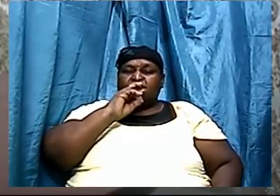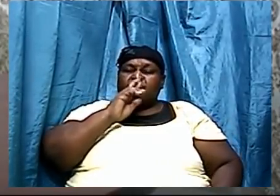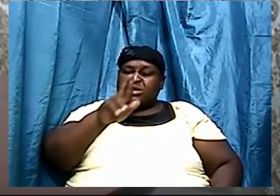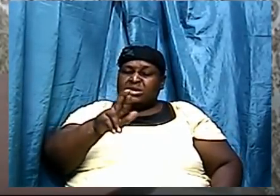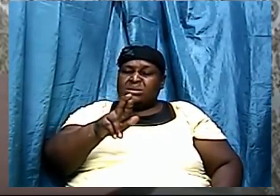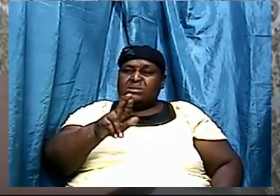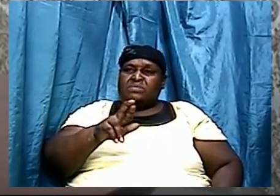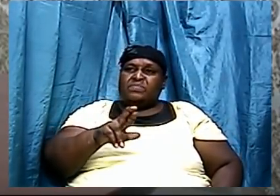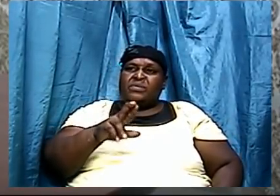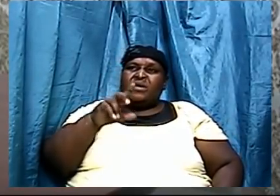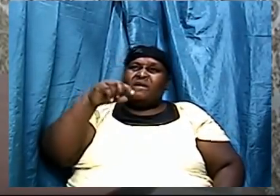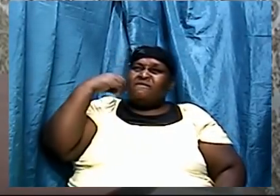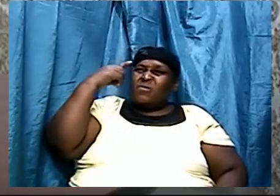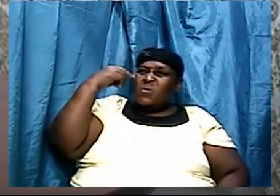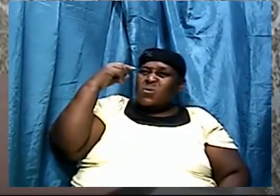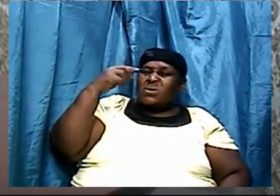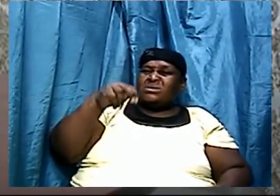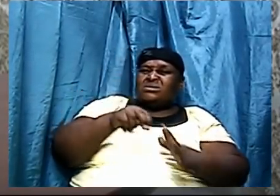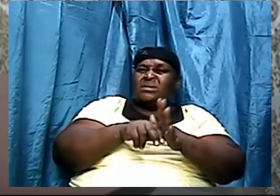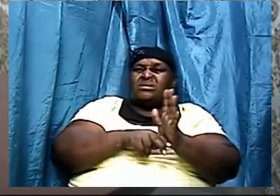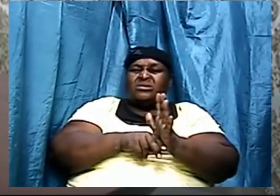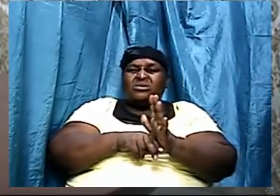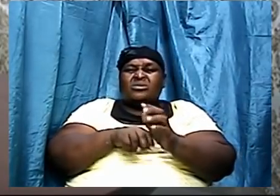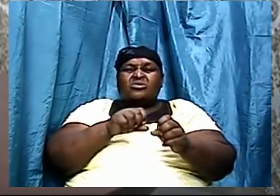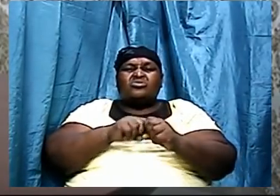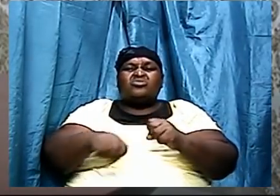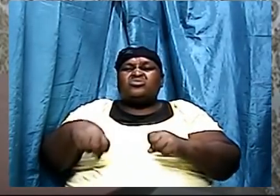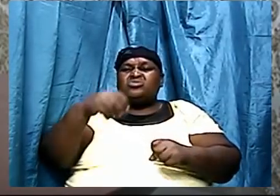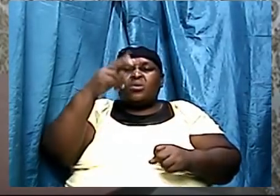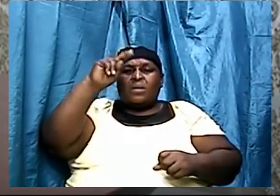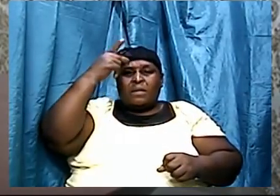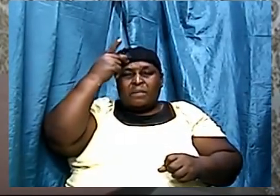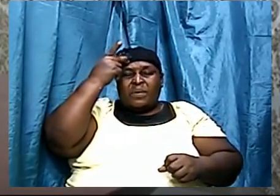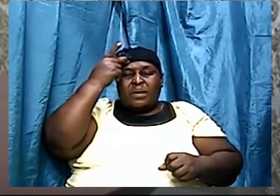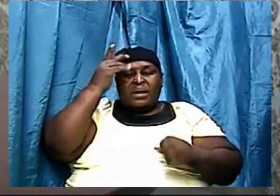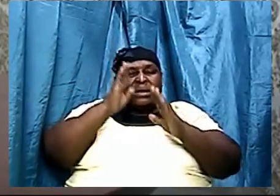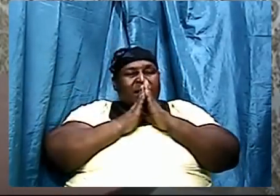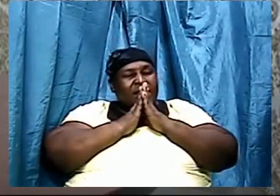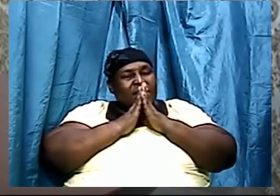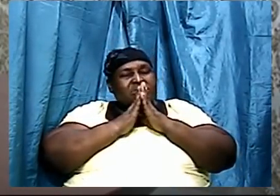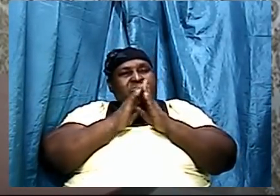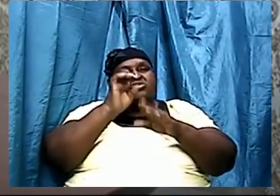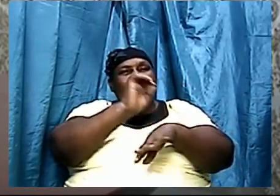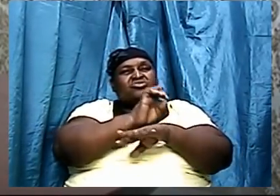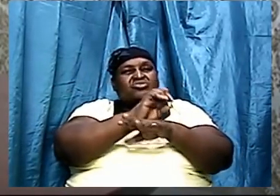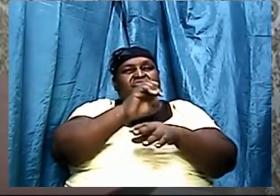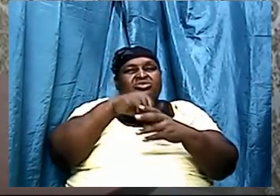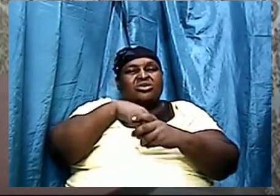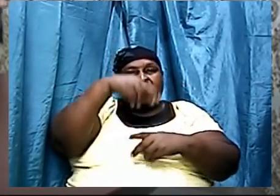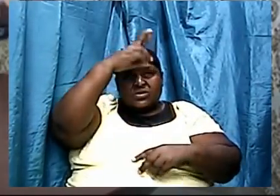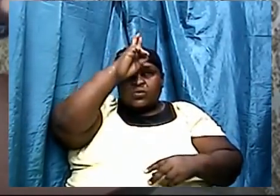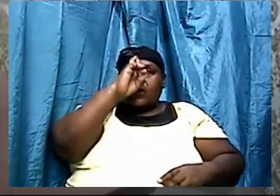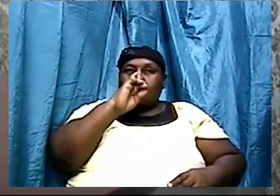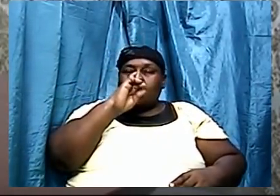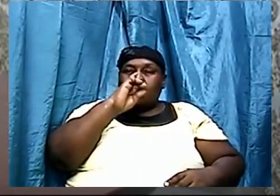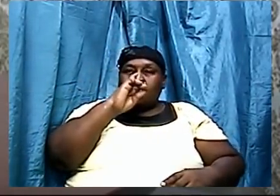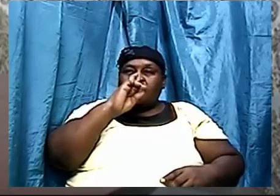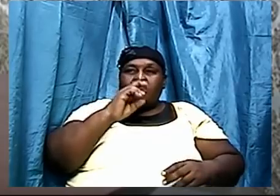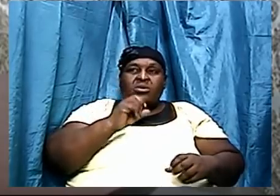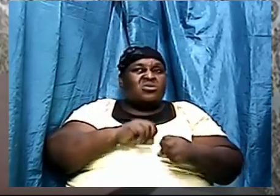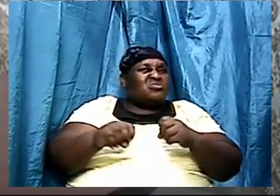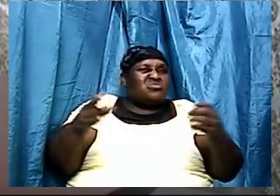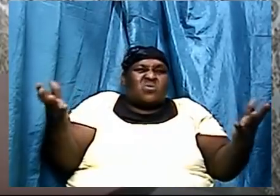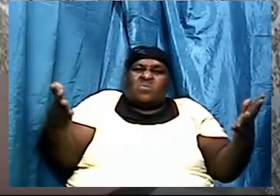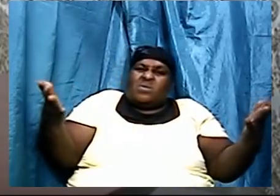and Paul asked the church in Roman the Roman church the church in Rome for what if some of them don't believe